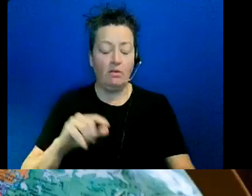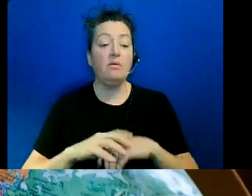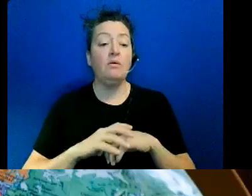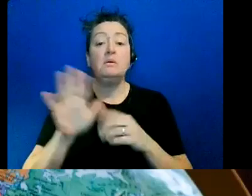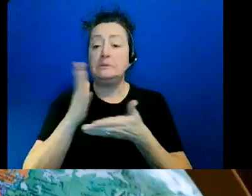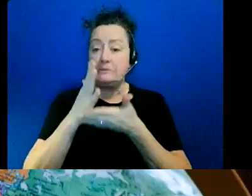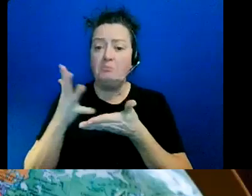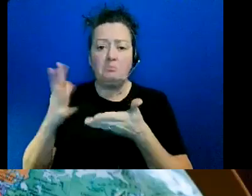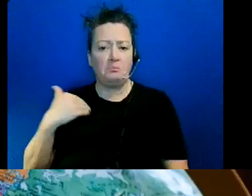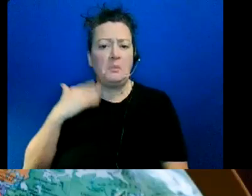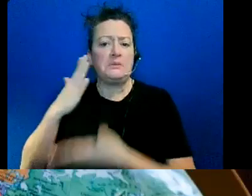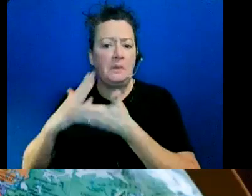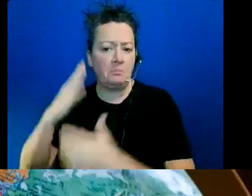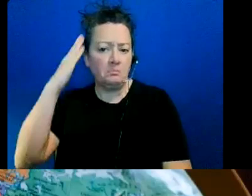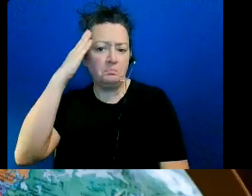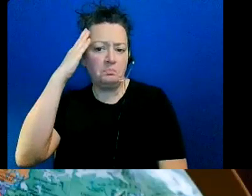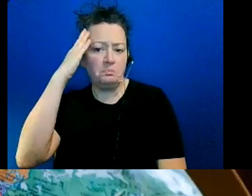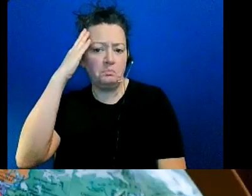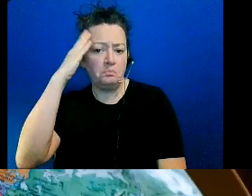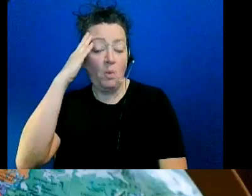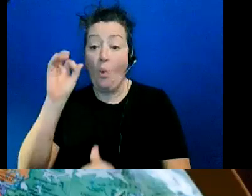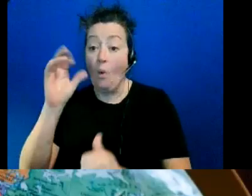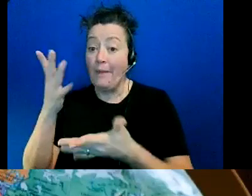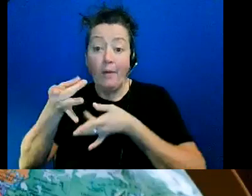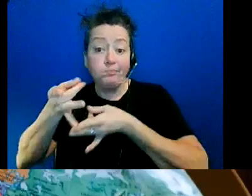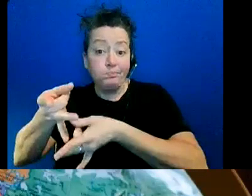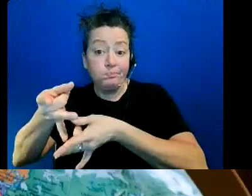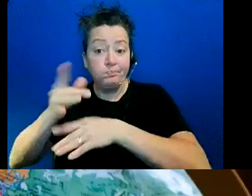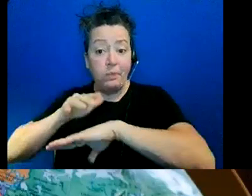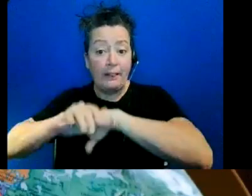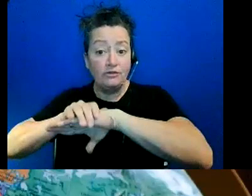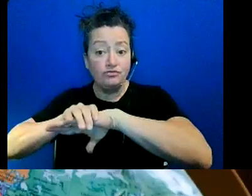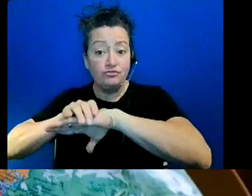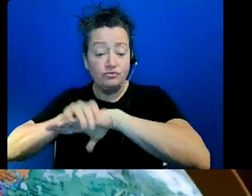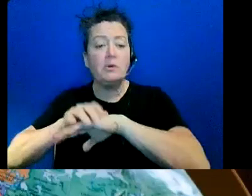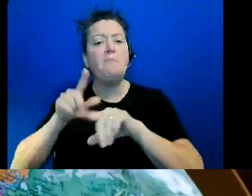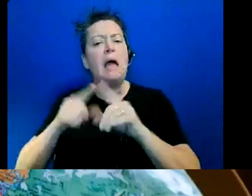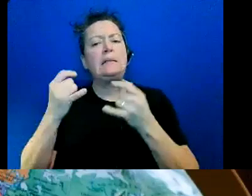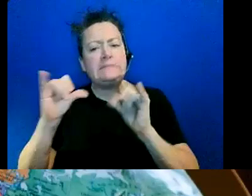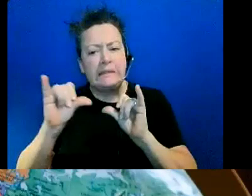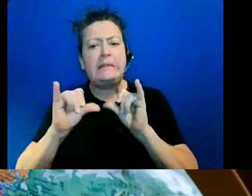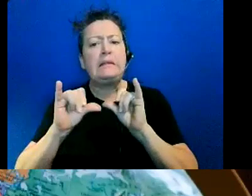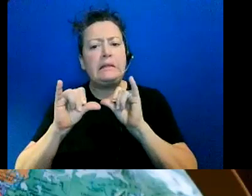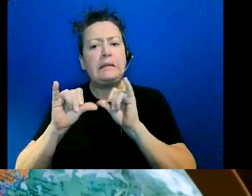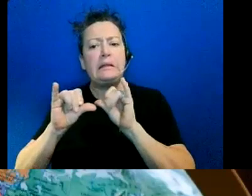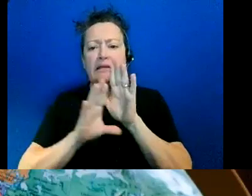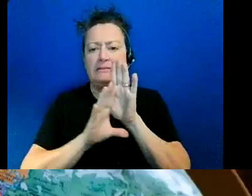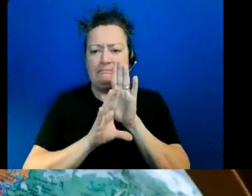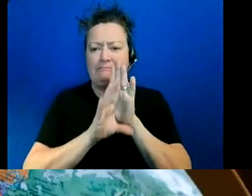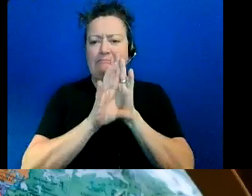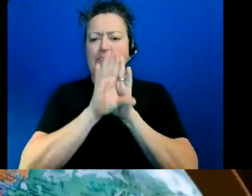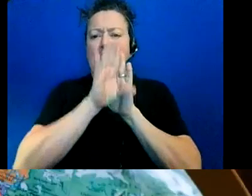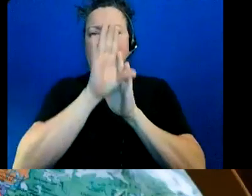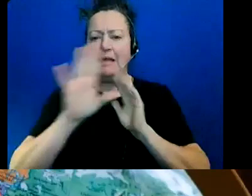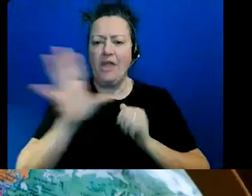some knowledge uh or are fluent in english but still developing oral and written skills and